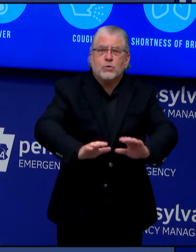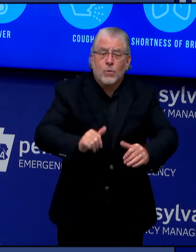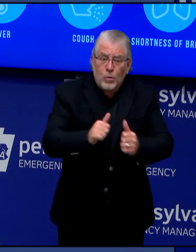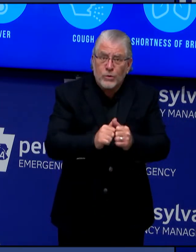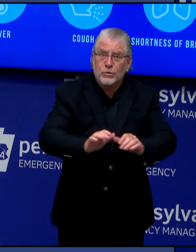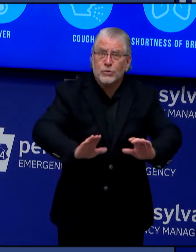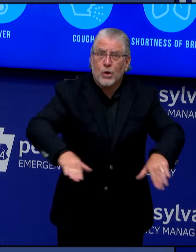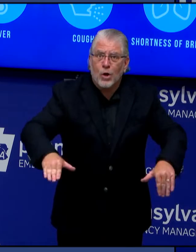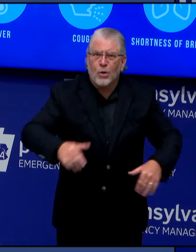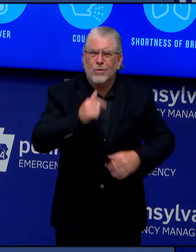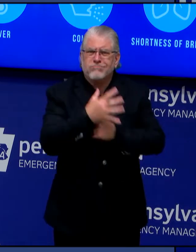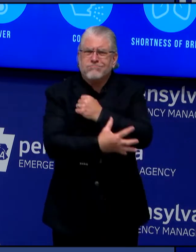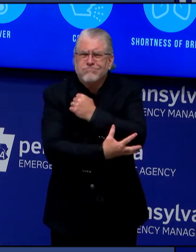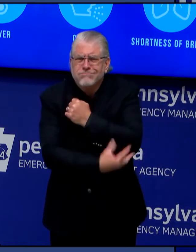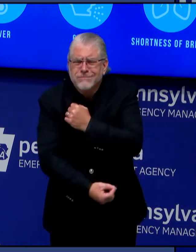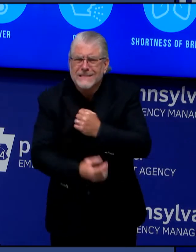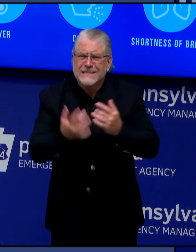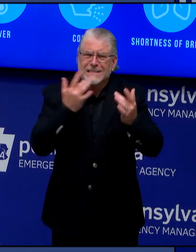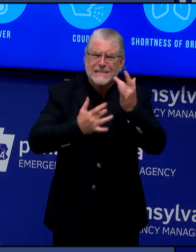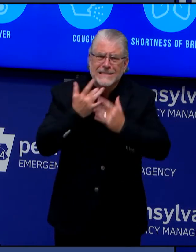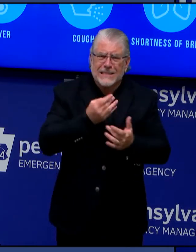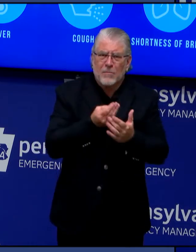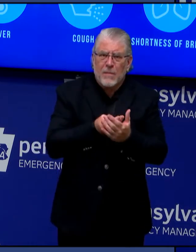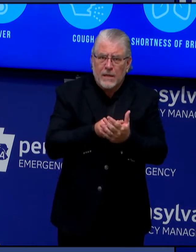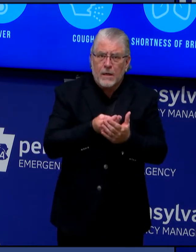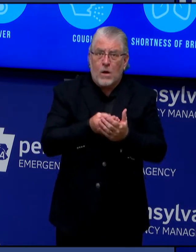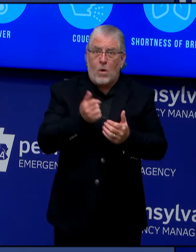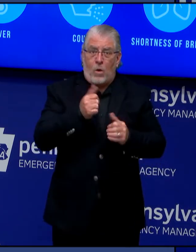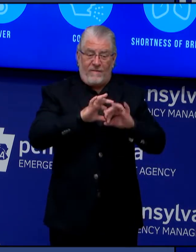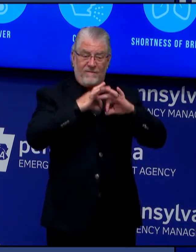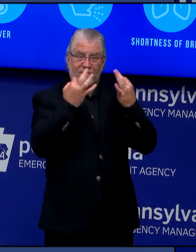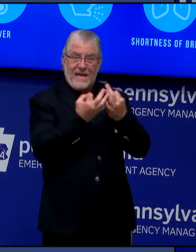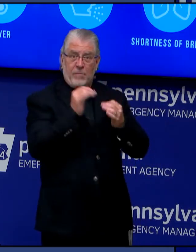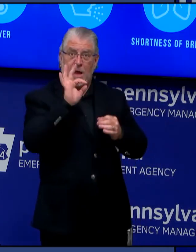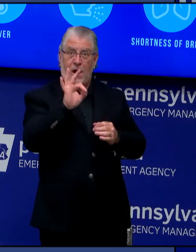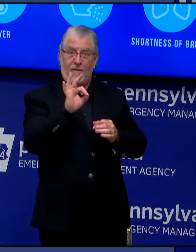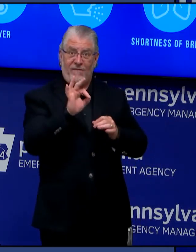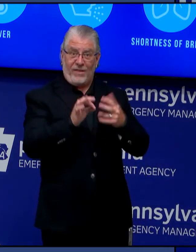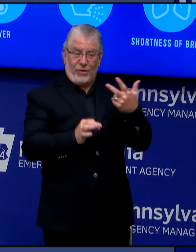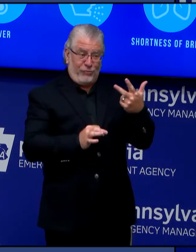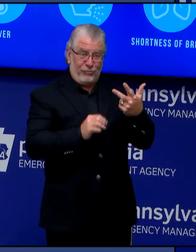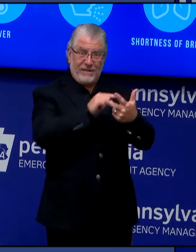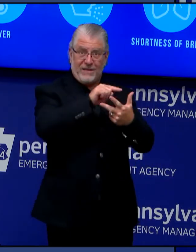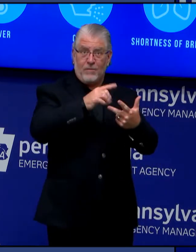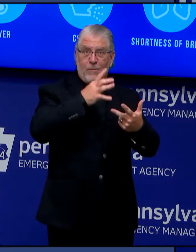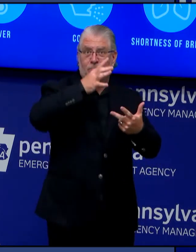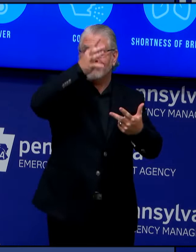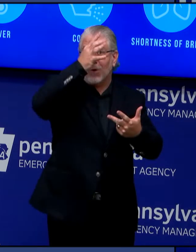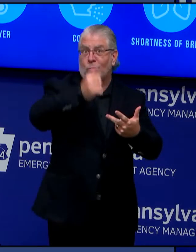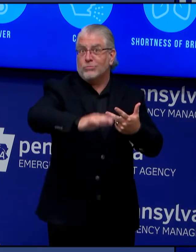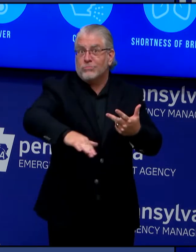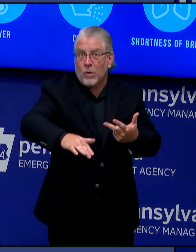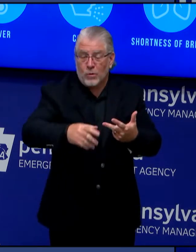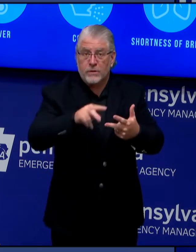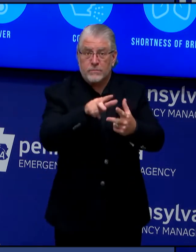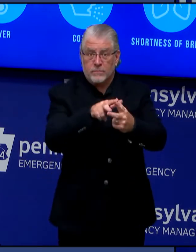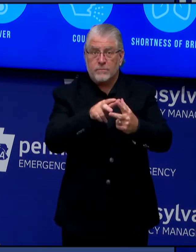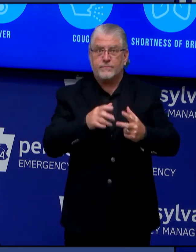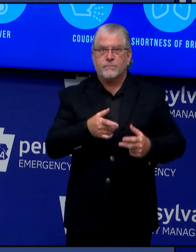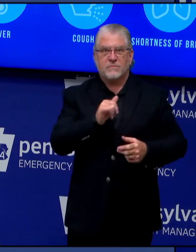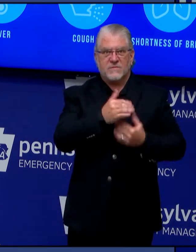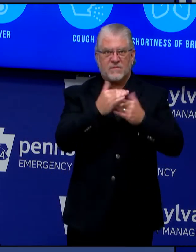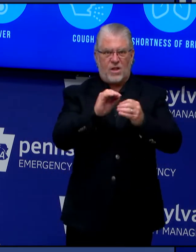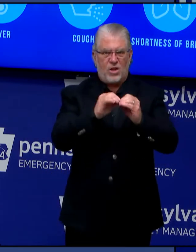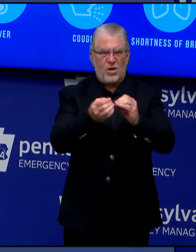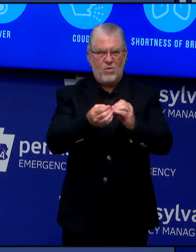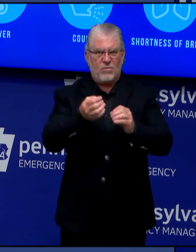of three receives just over $400 a month through TANF, a benefit that has not increased in more than 20